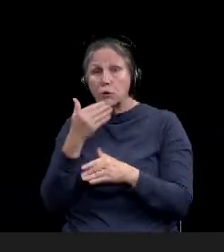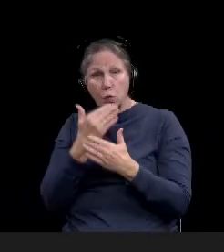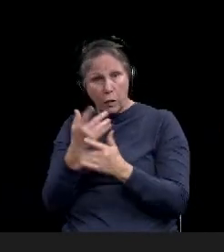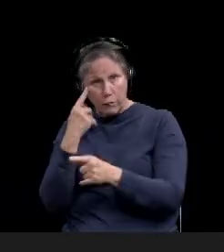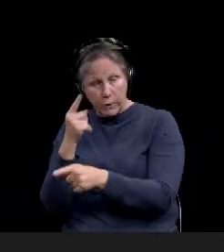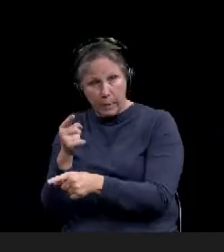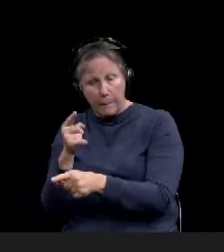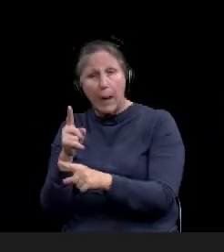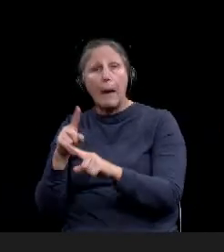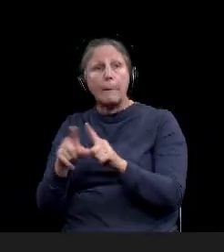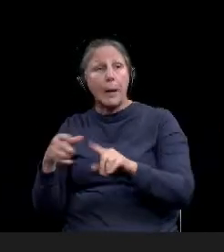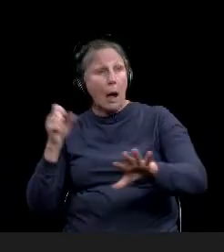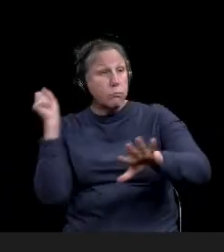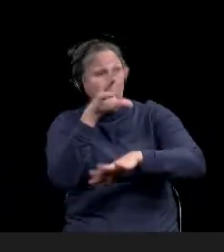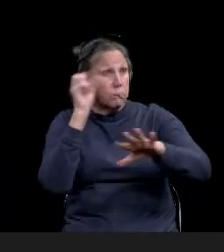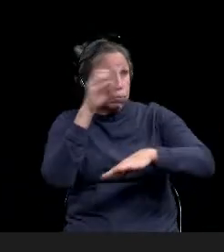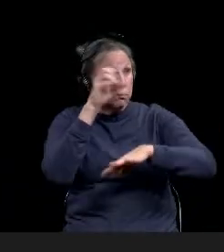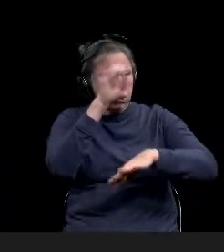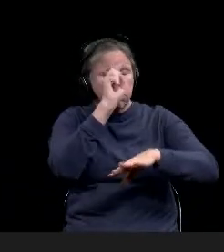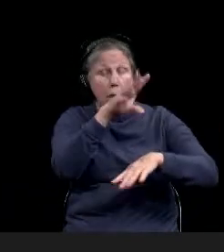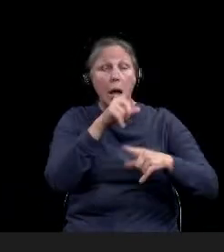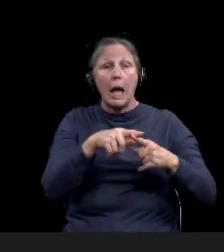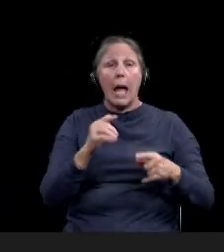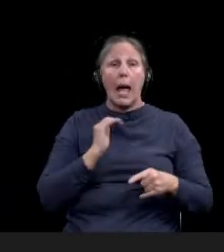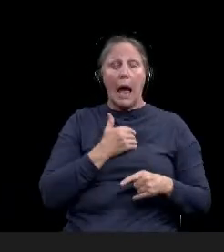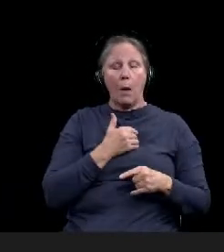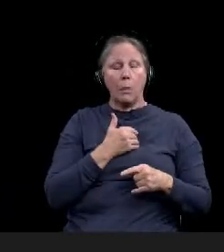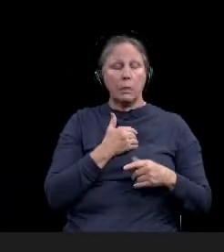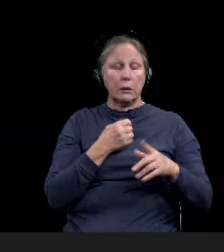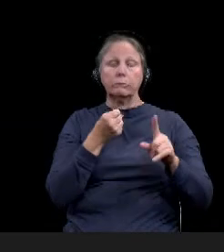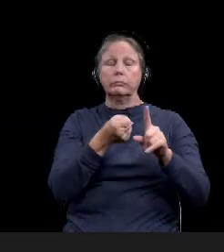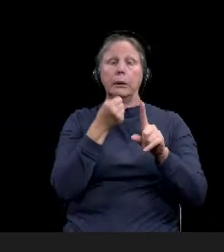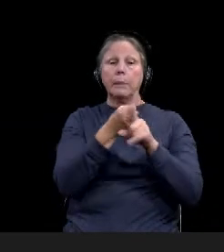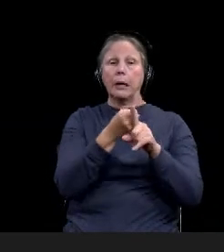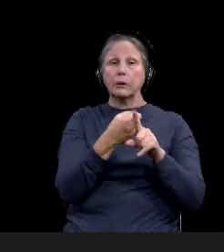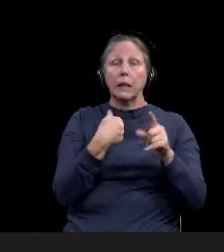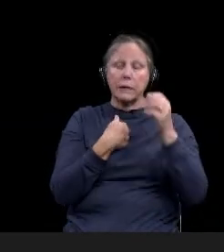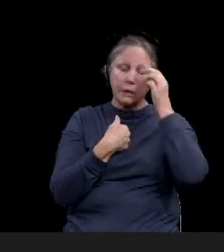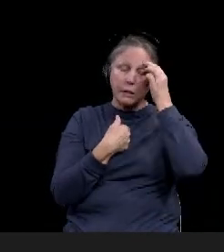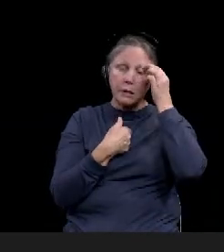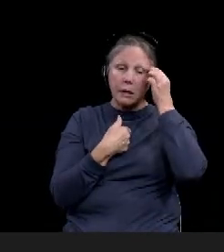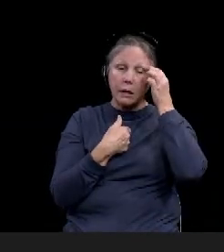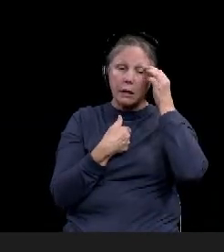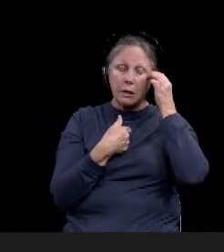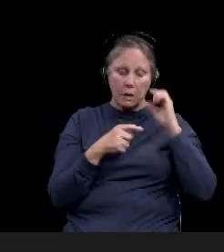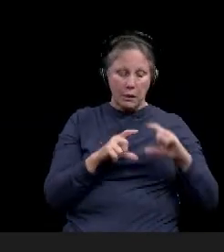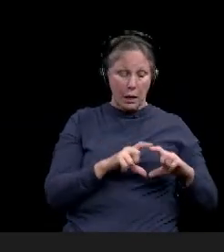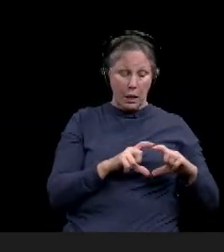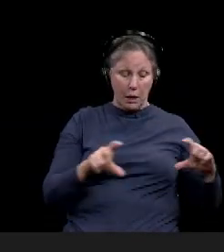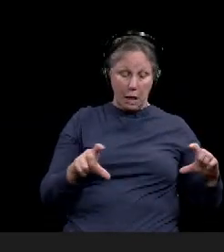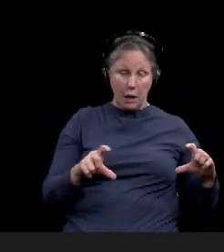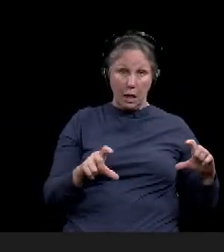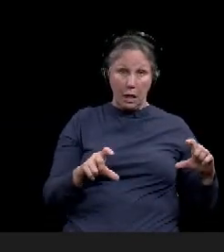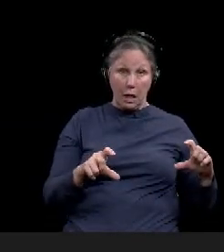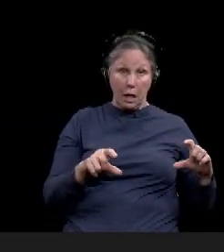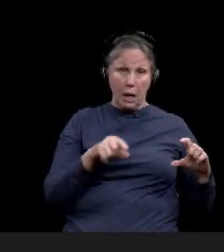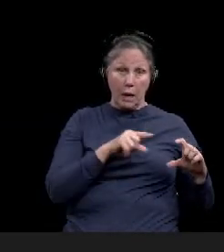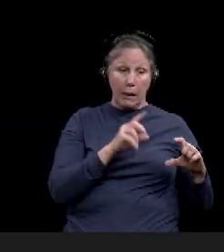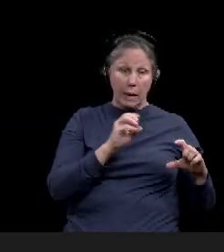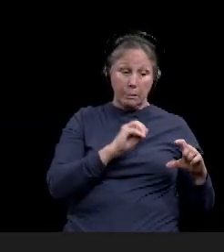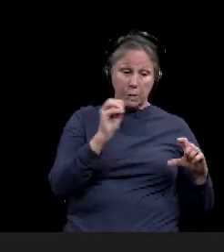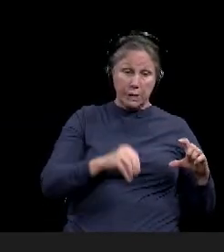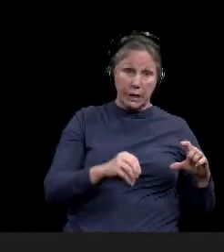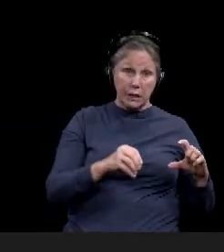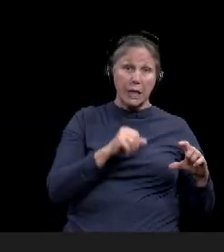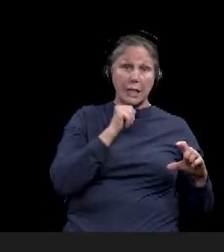thing, but what it does is it, it also has the effect of adding a lot of negative tests to